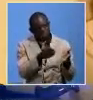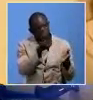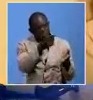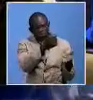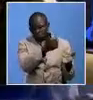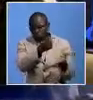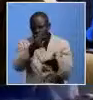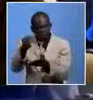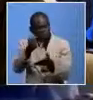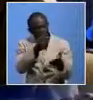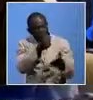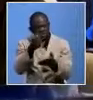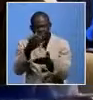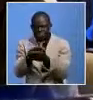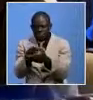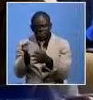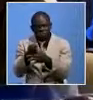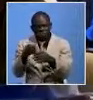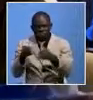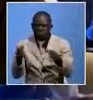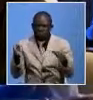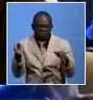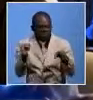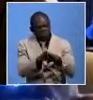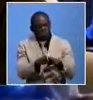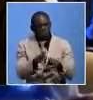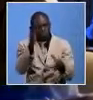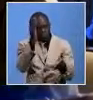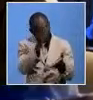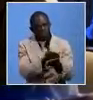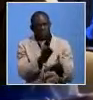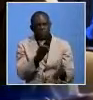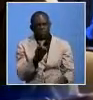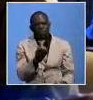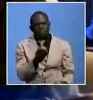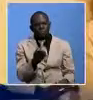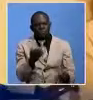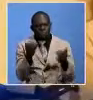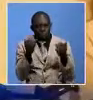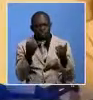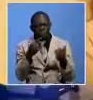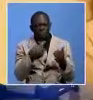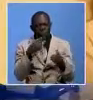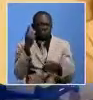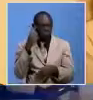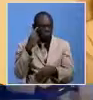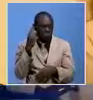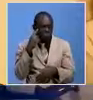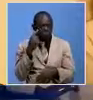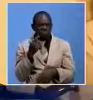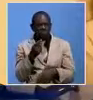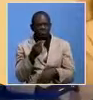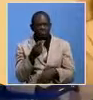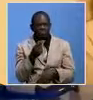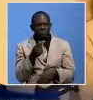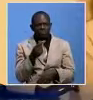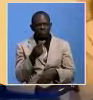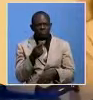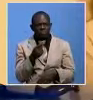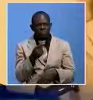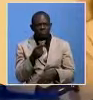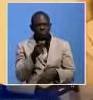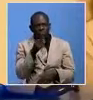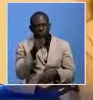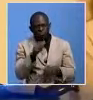the fish markets. And I'm right informed that everything is on course and we will build